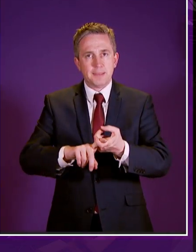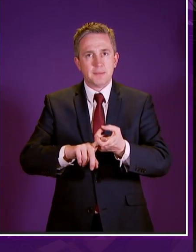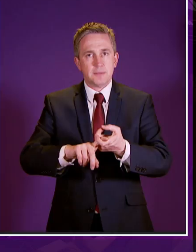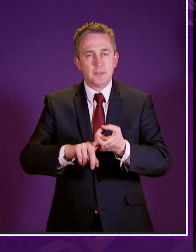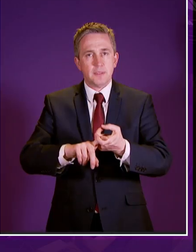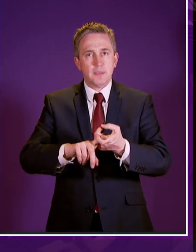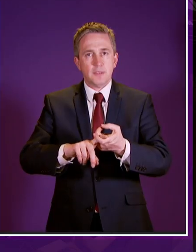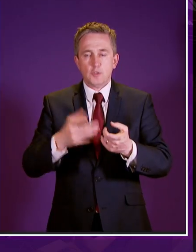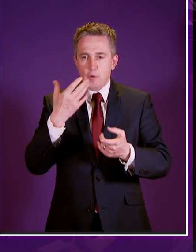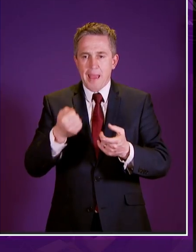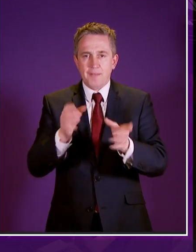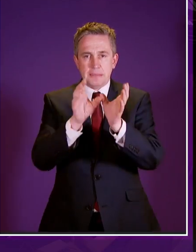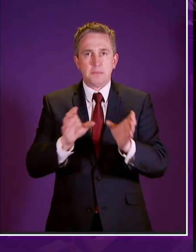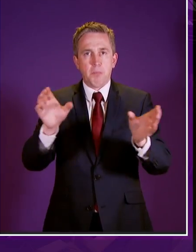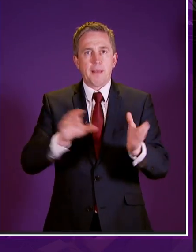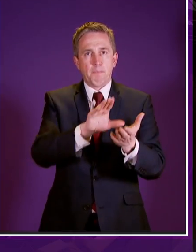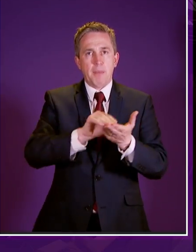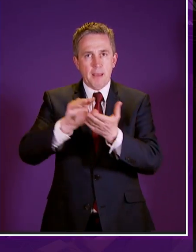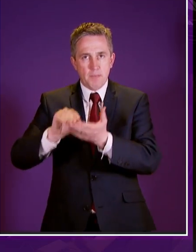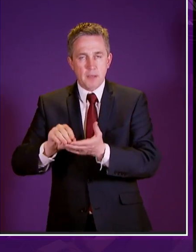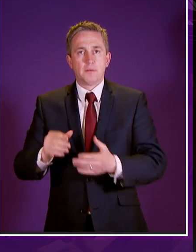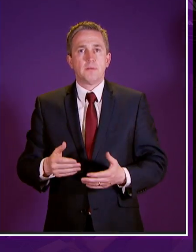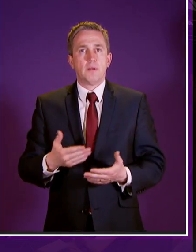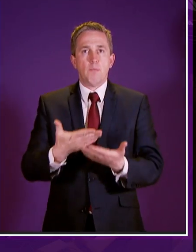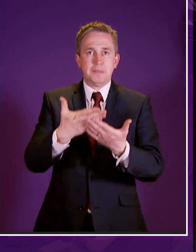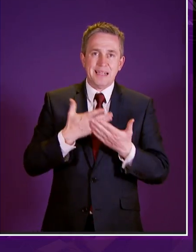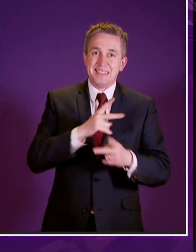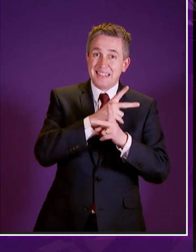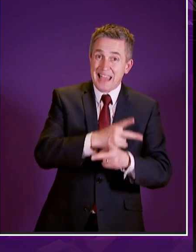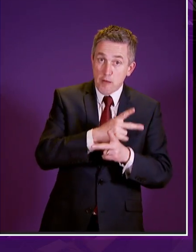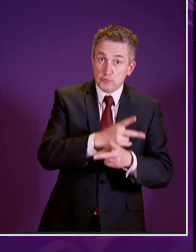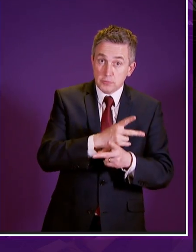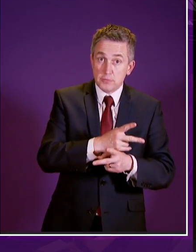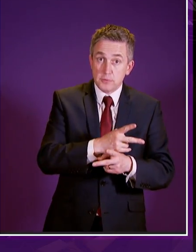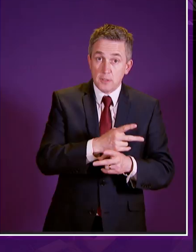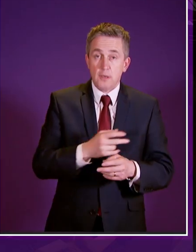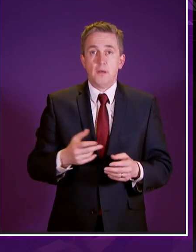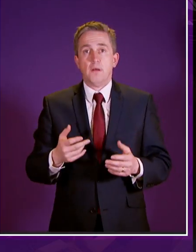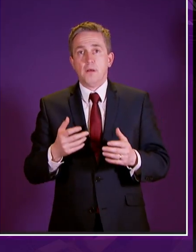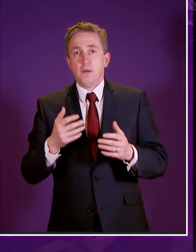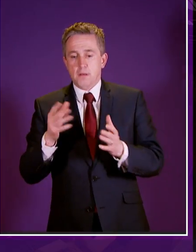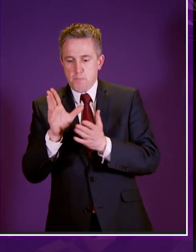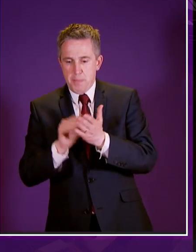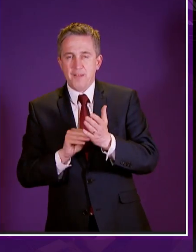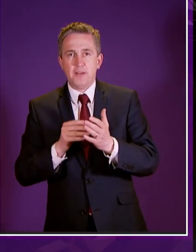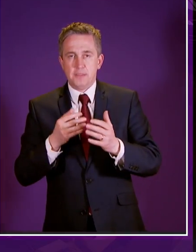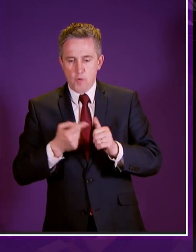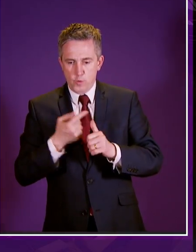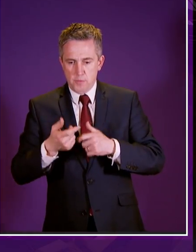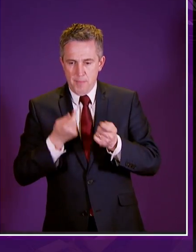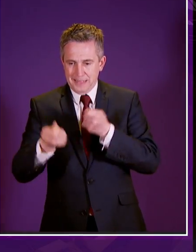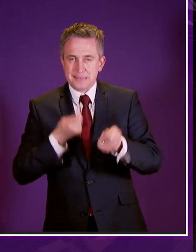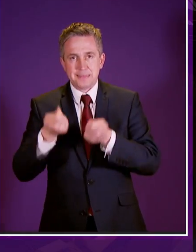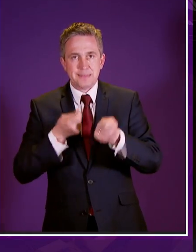automatic split payments protected carers from the benefits freeze secured the automation of benefits and ensured assessments